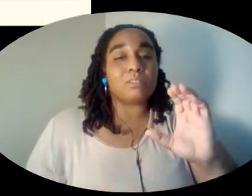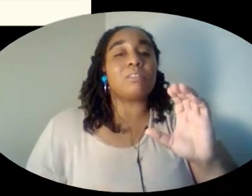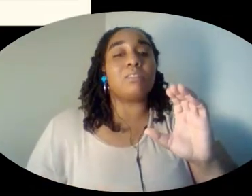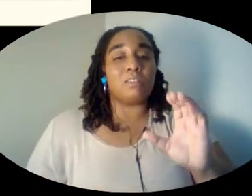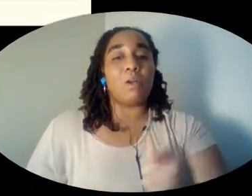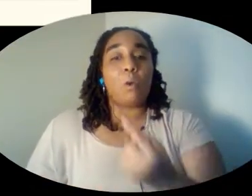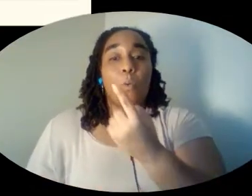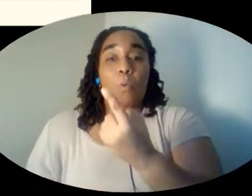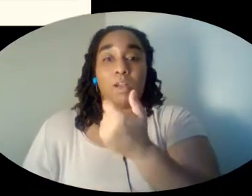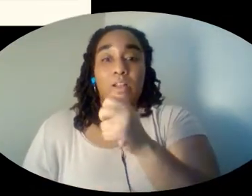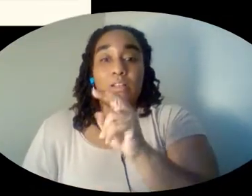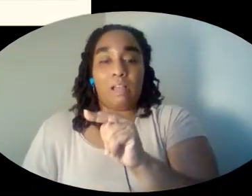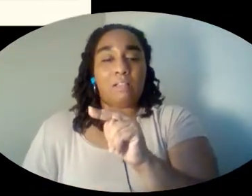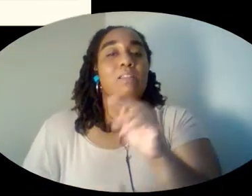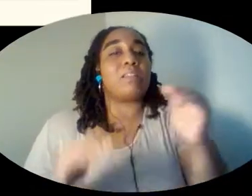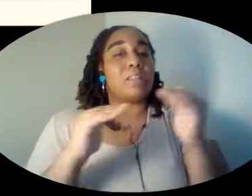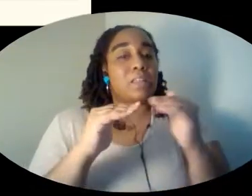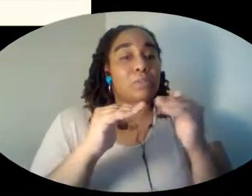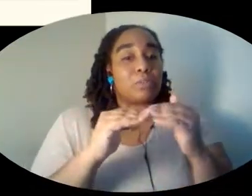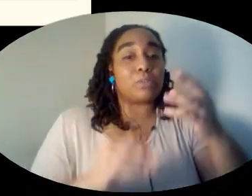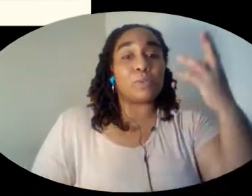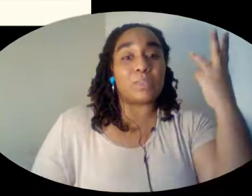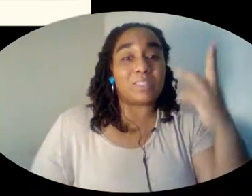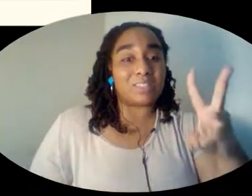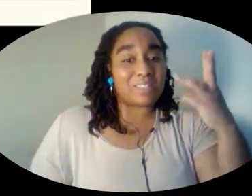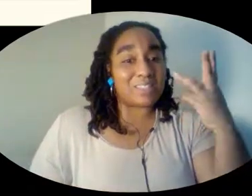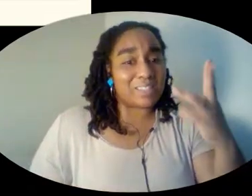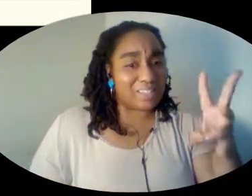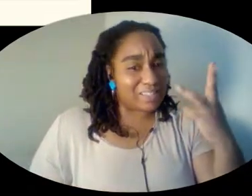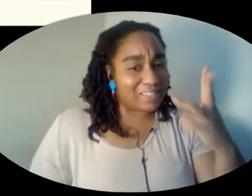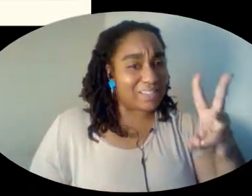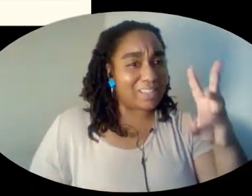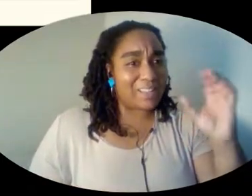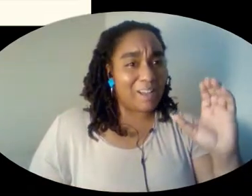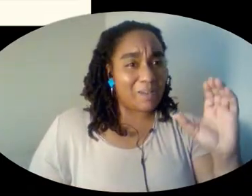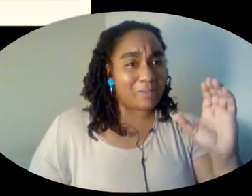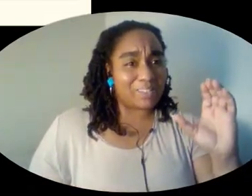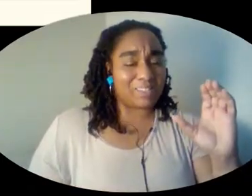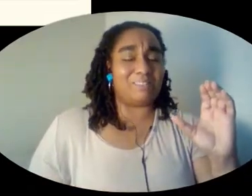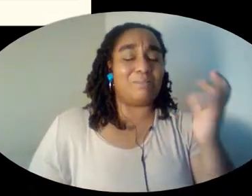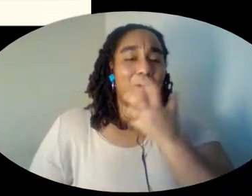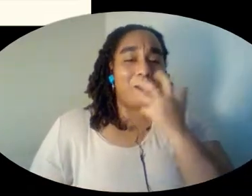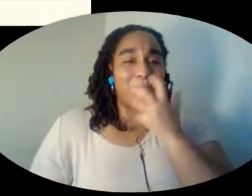one gallon must be equal to 16 cups.